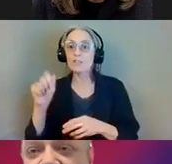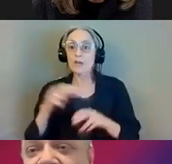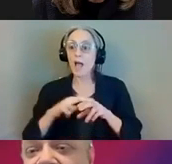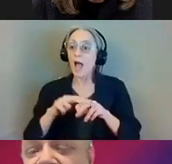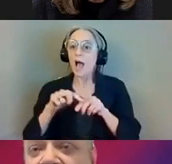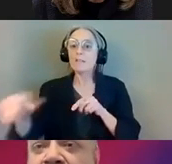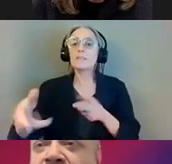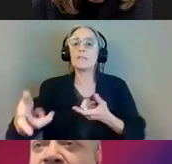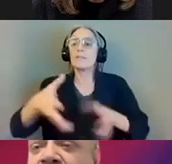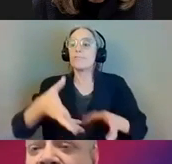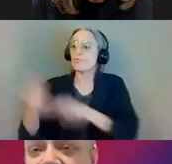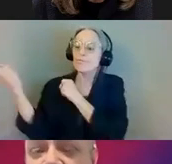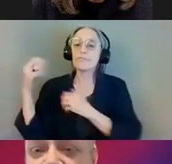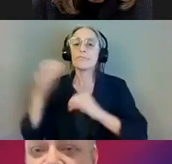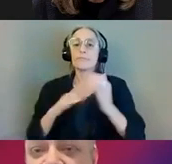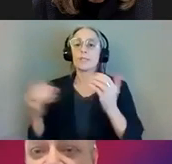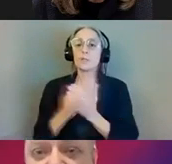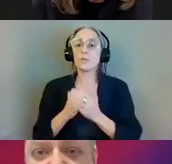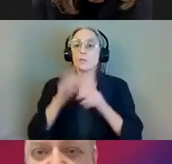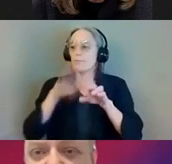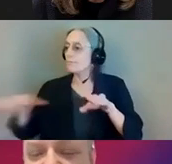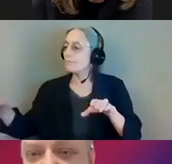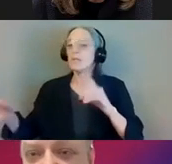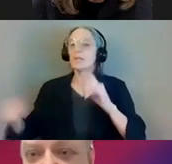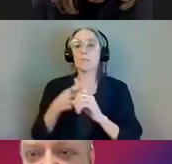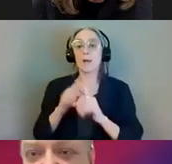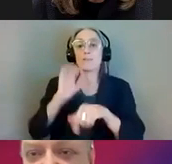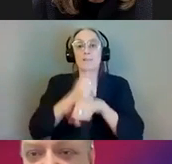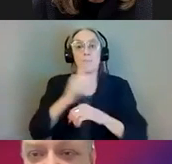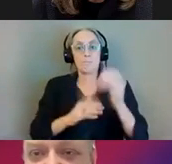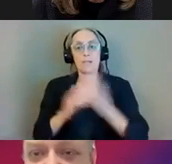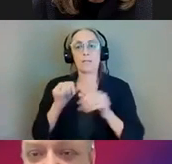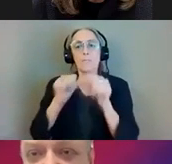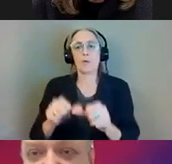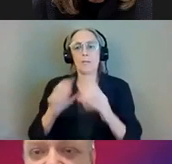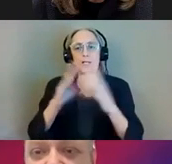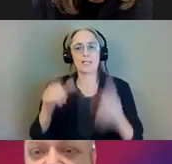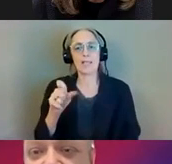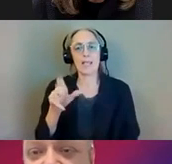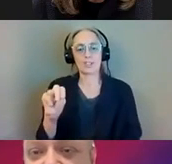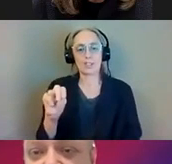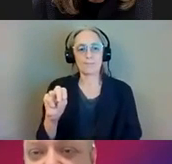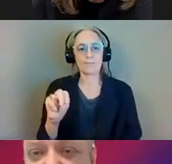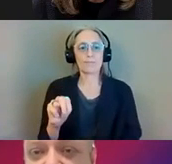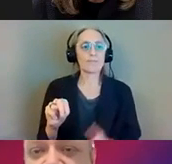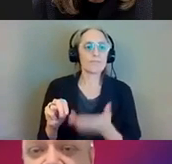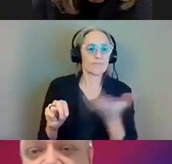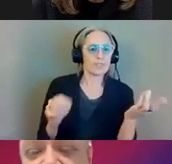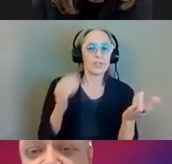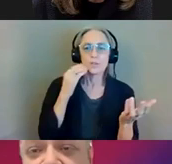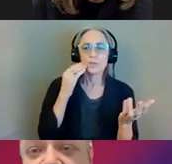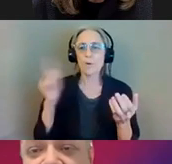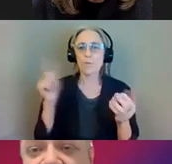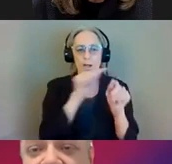permanent stations. Next slide, please. So here's the you should be familiar with geography here again.